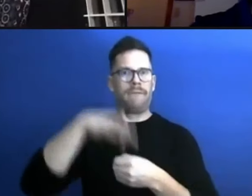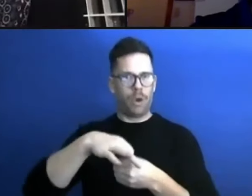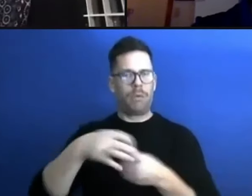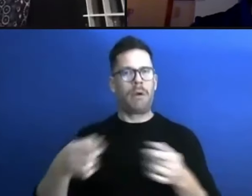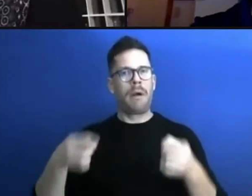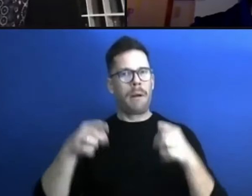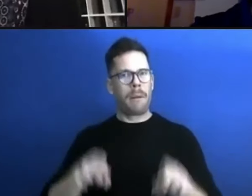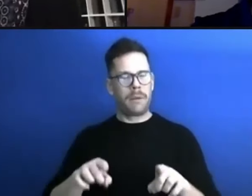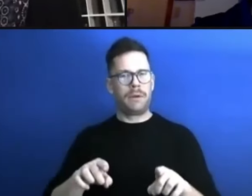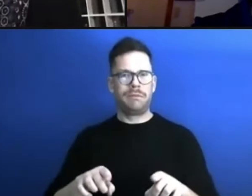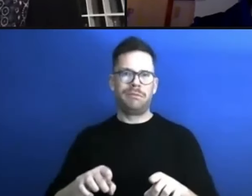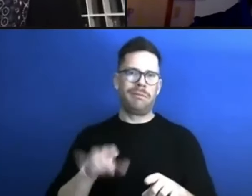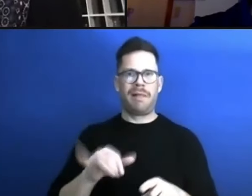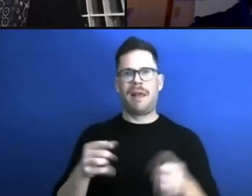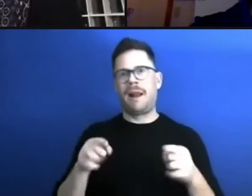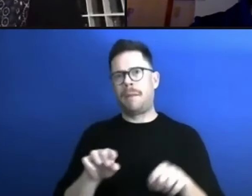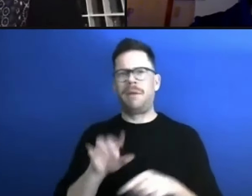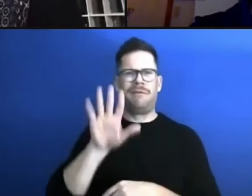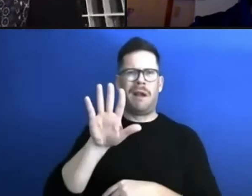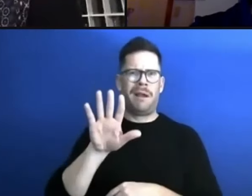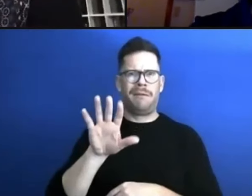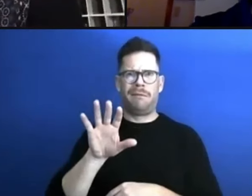do that for five or nine or ten sometimes.